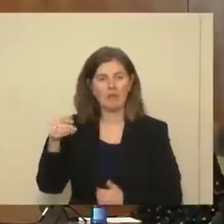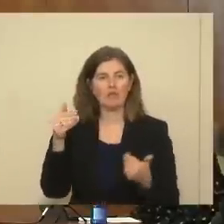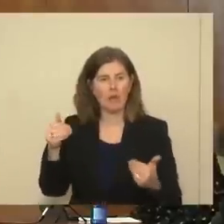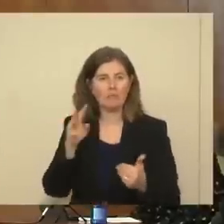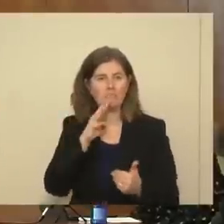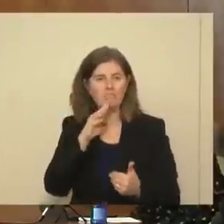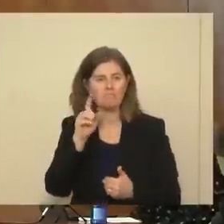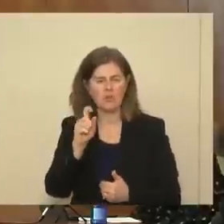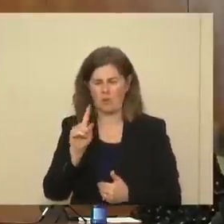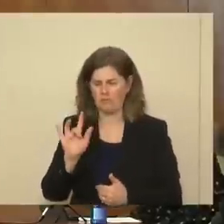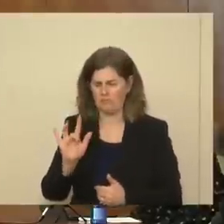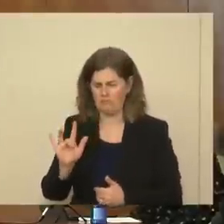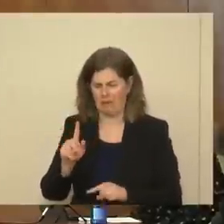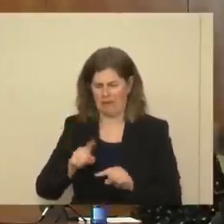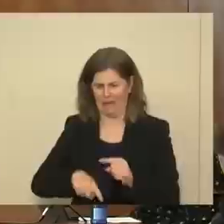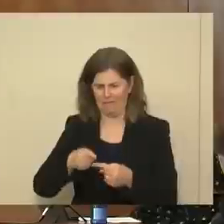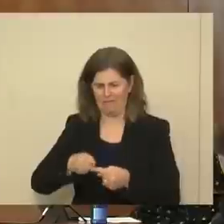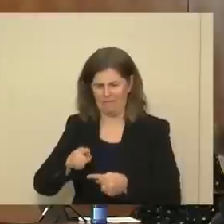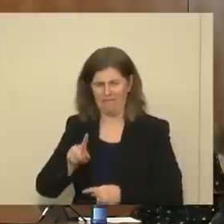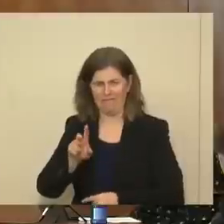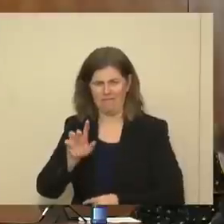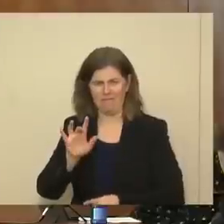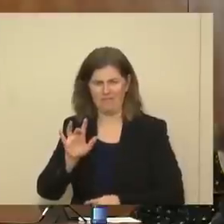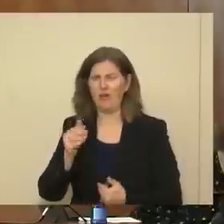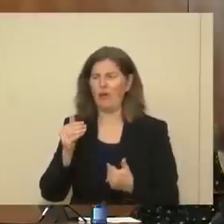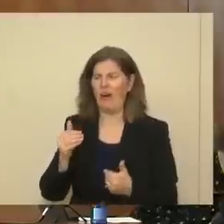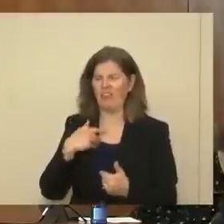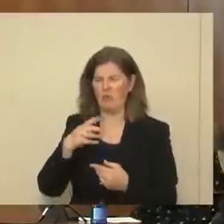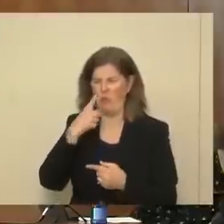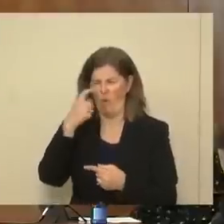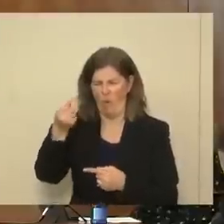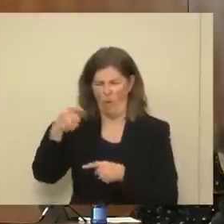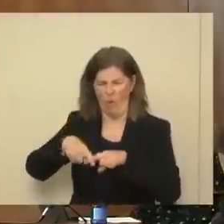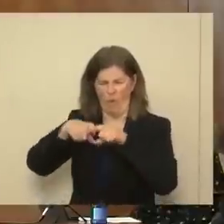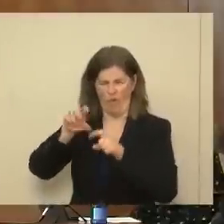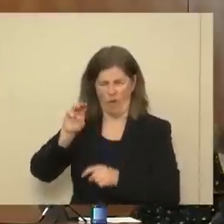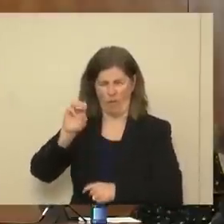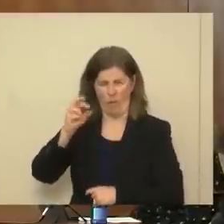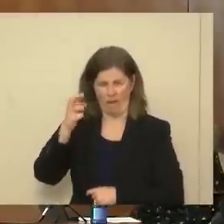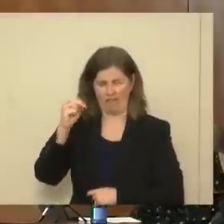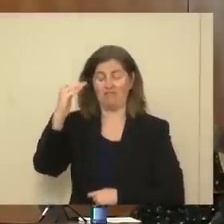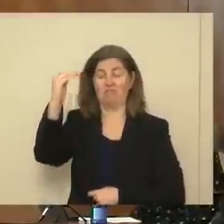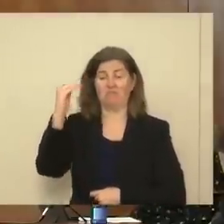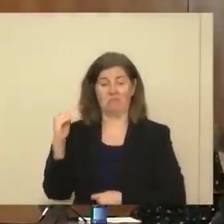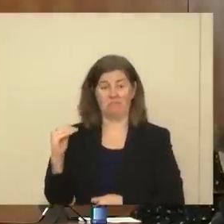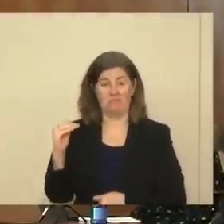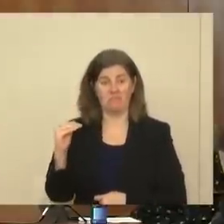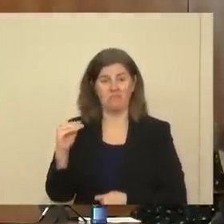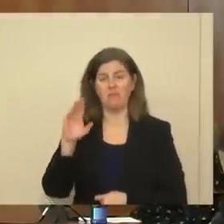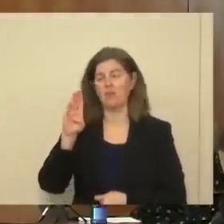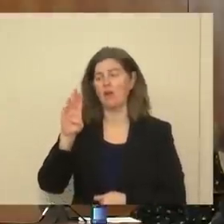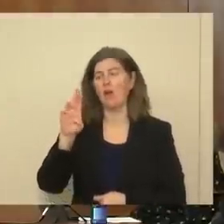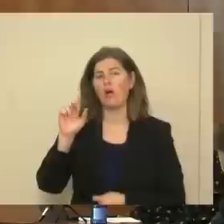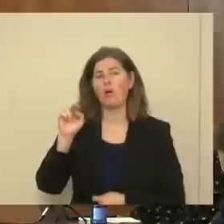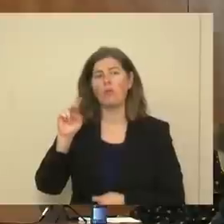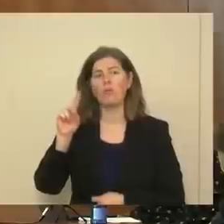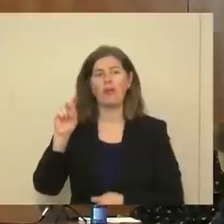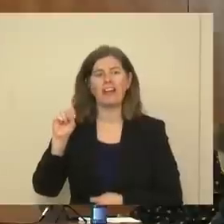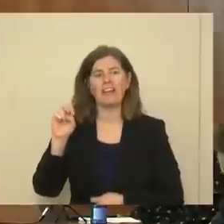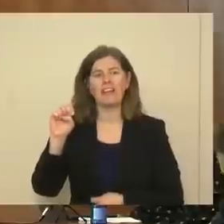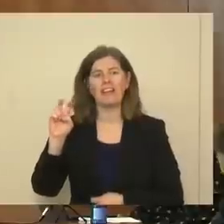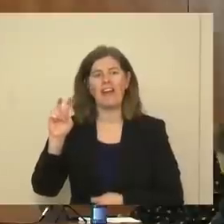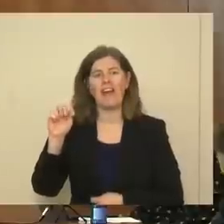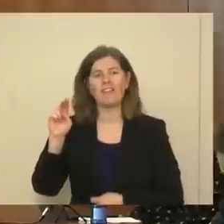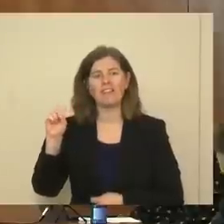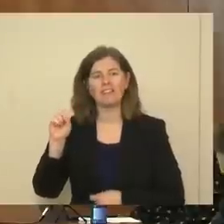I can't unmute you. All right, Morgan, I'll have to come back to you. Next, I will go to Brandon Evans with KOAT.